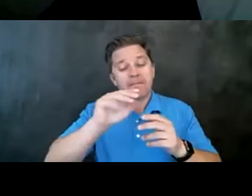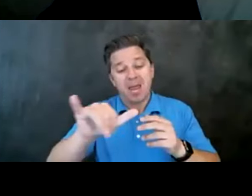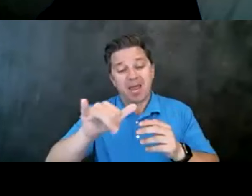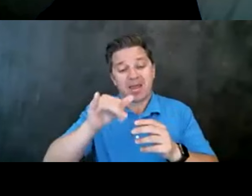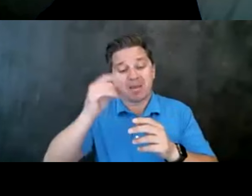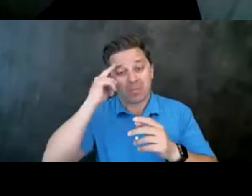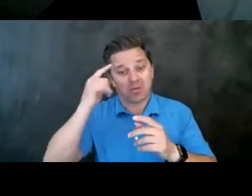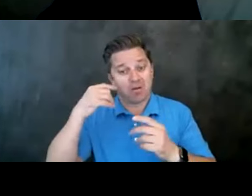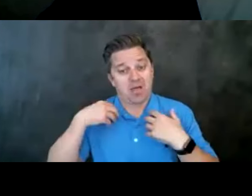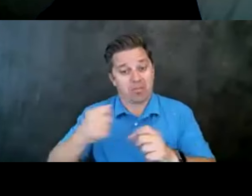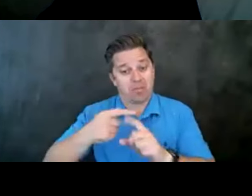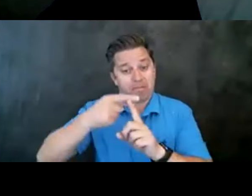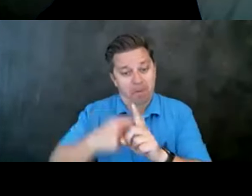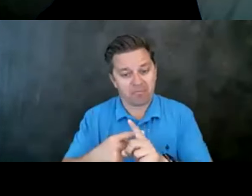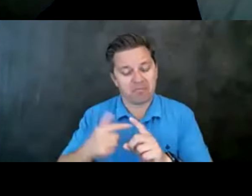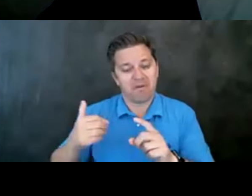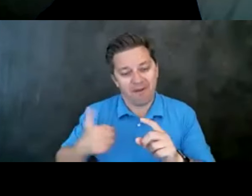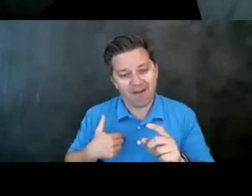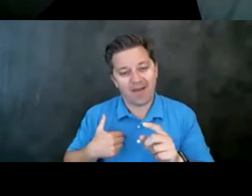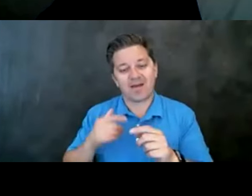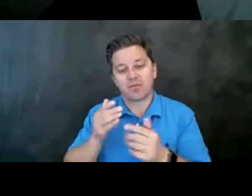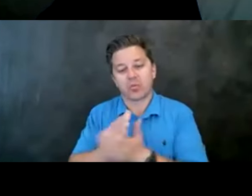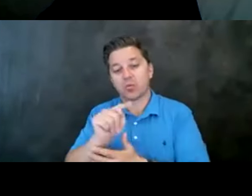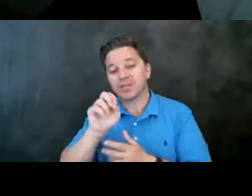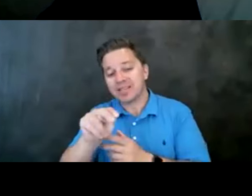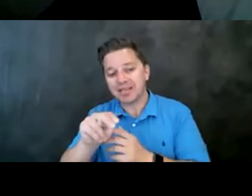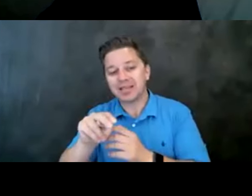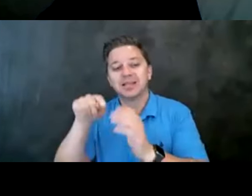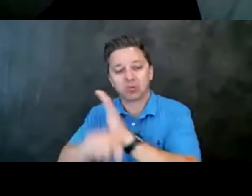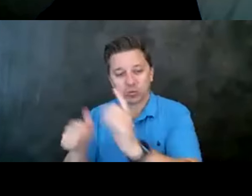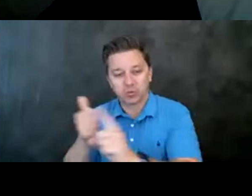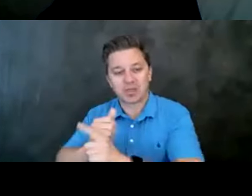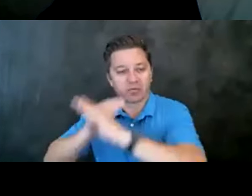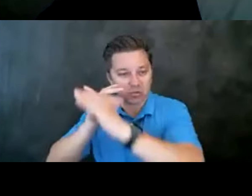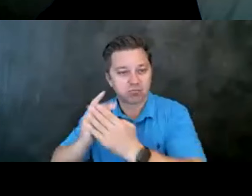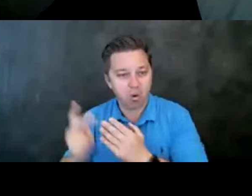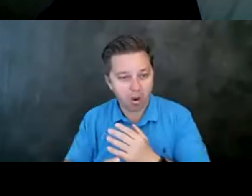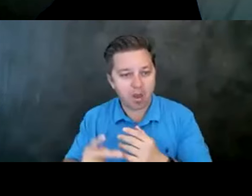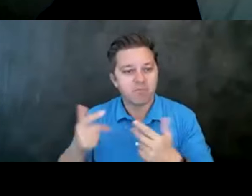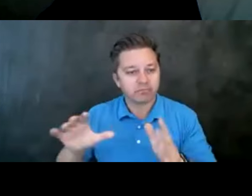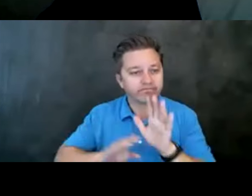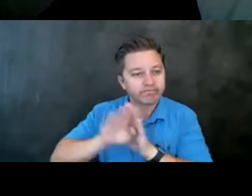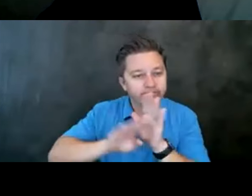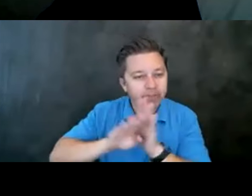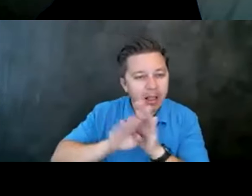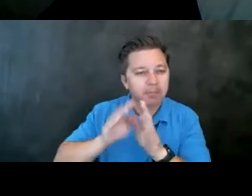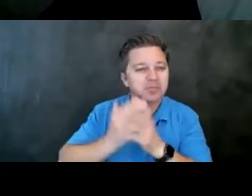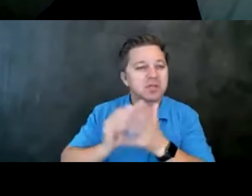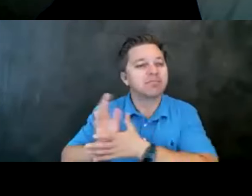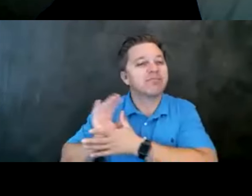have, um, through our Teen Suicide Awareness and Prevention Program, have developed some, uh, videos,